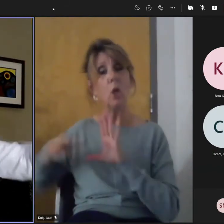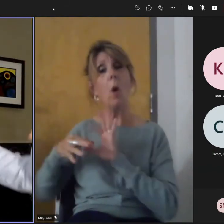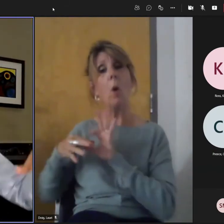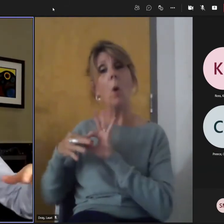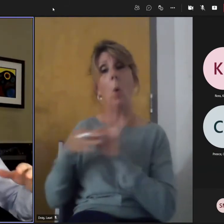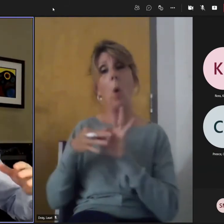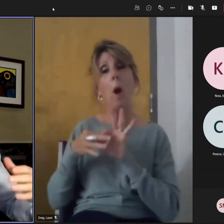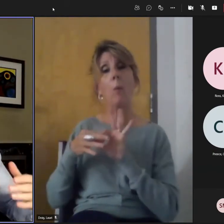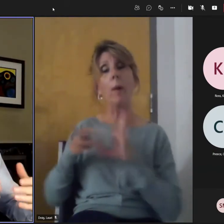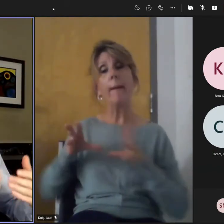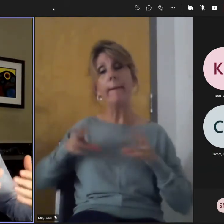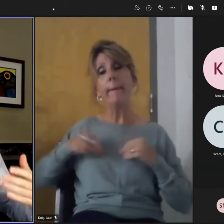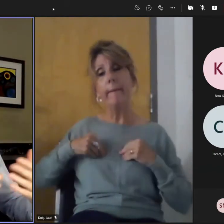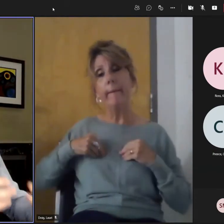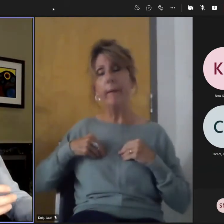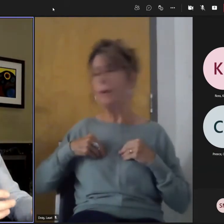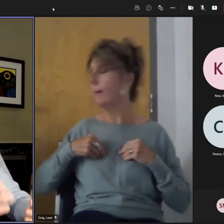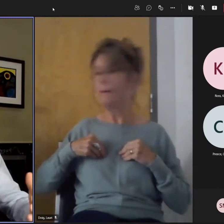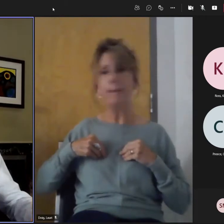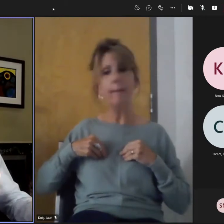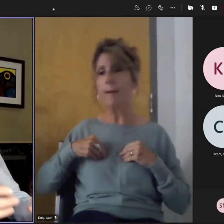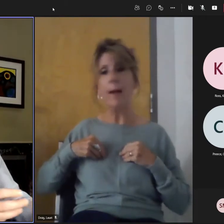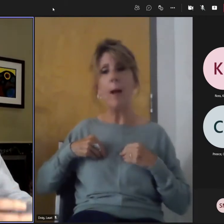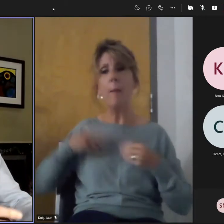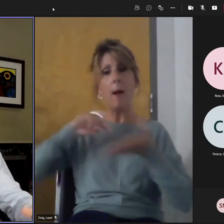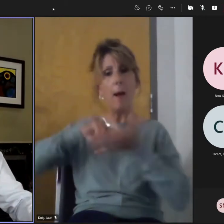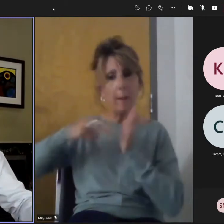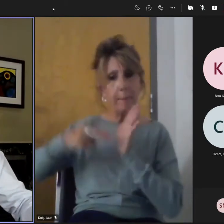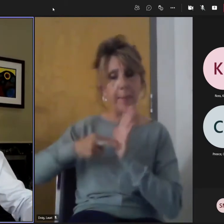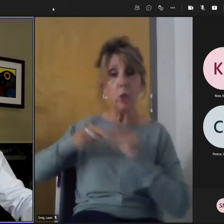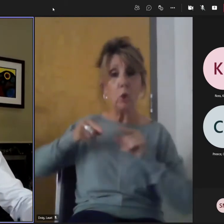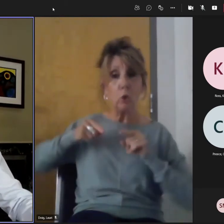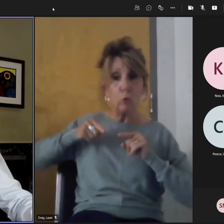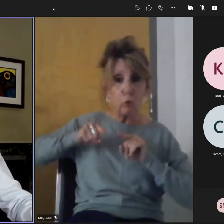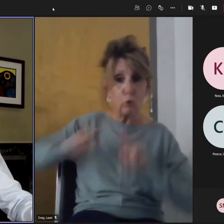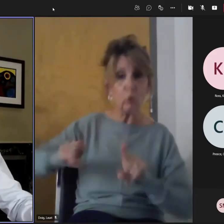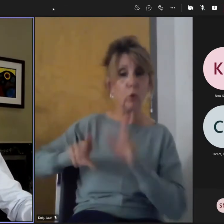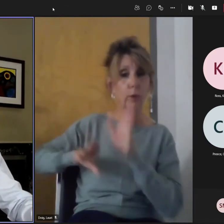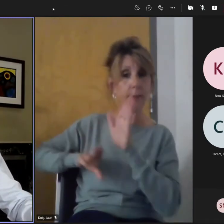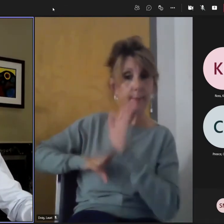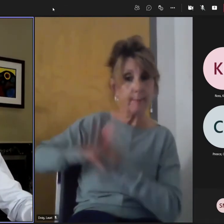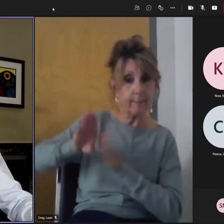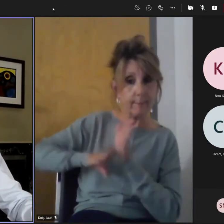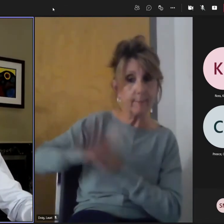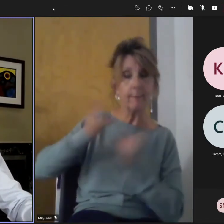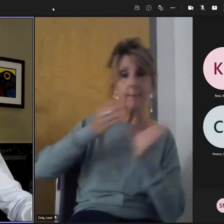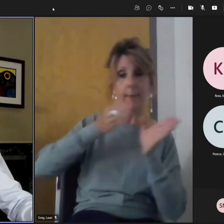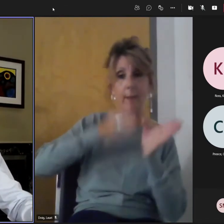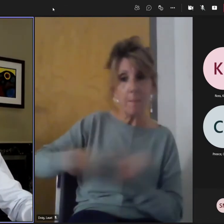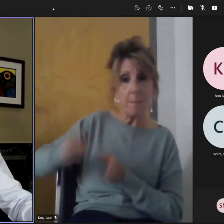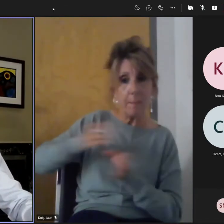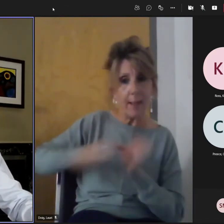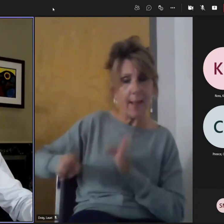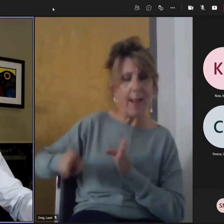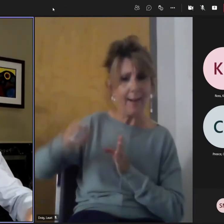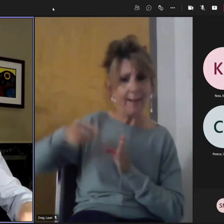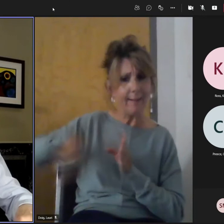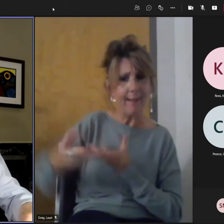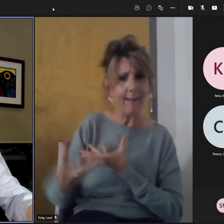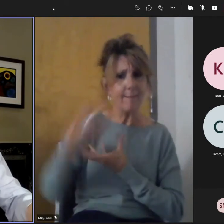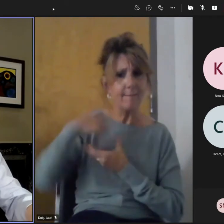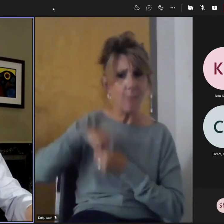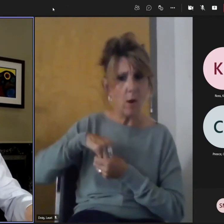level, but at the, and you have guidelines for yourselves for this at the local level, where the partnerships are,